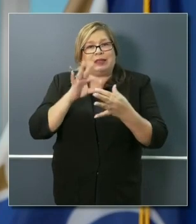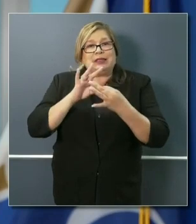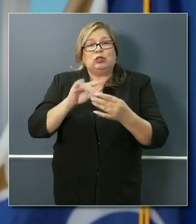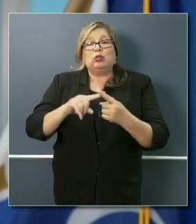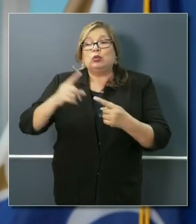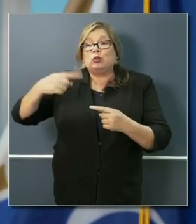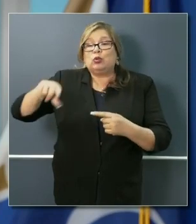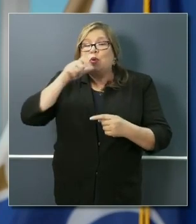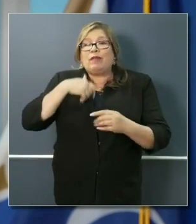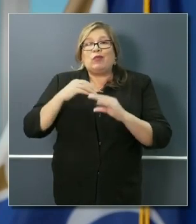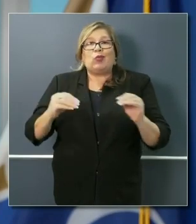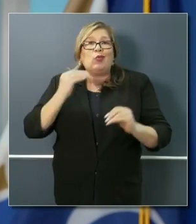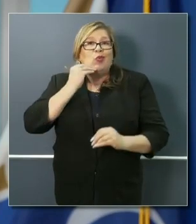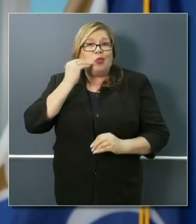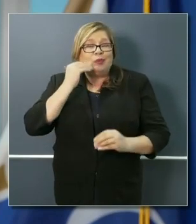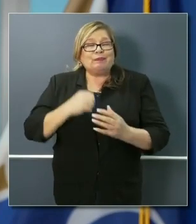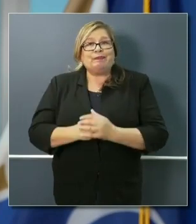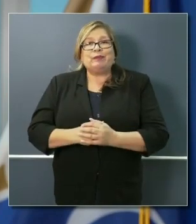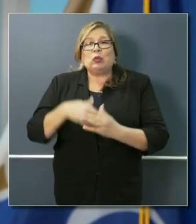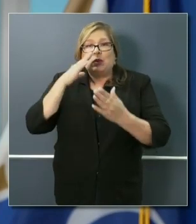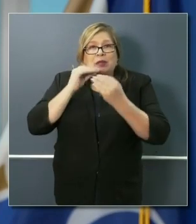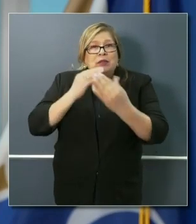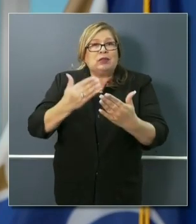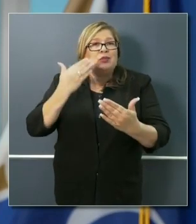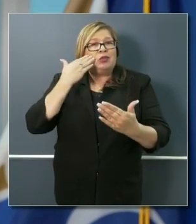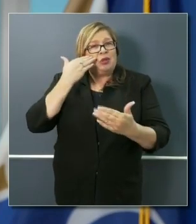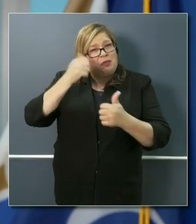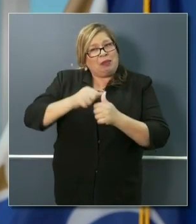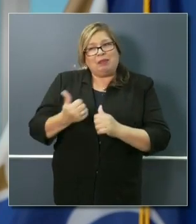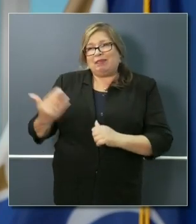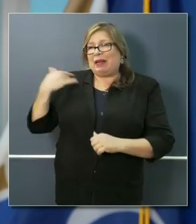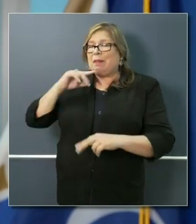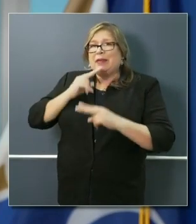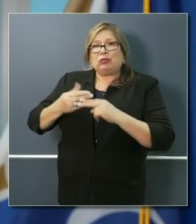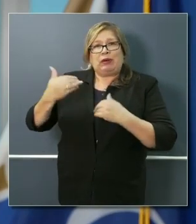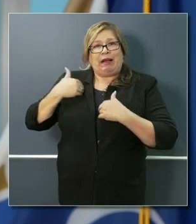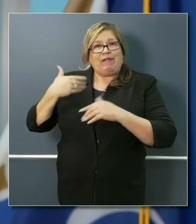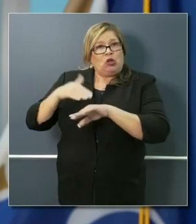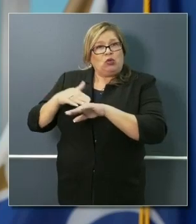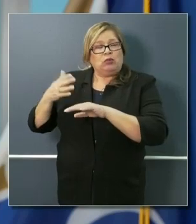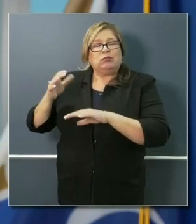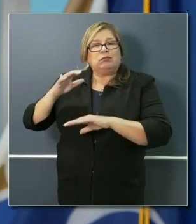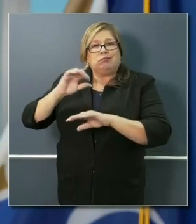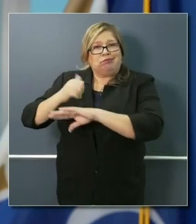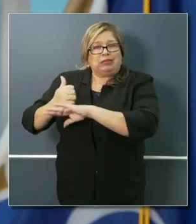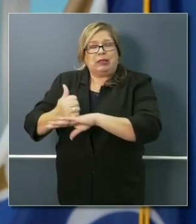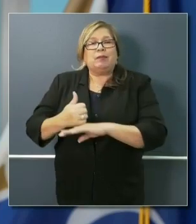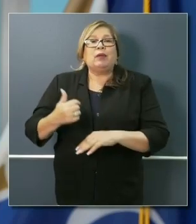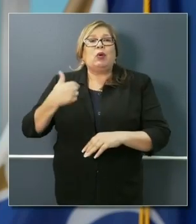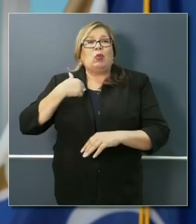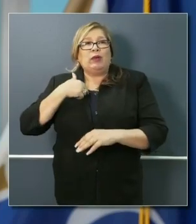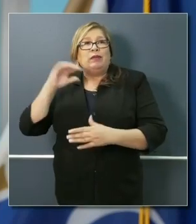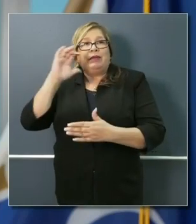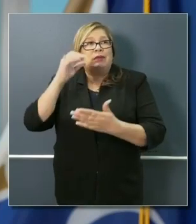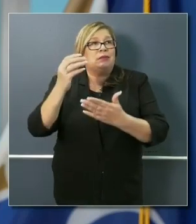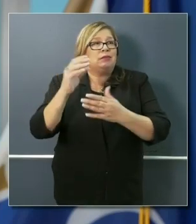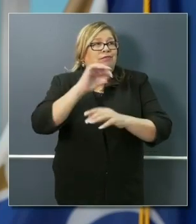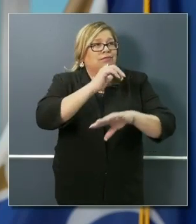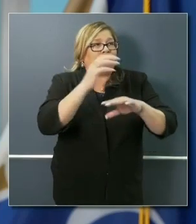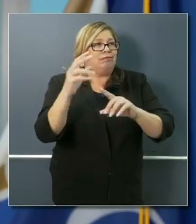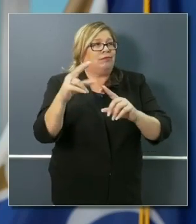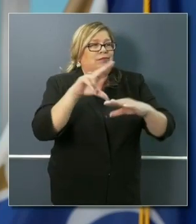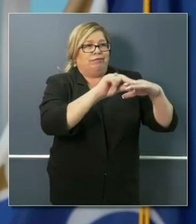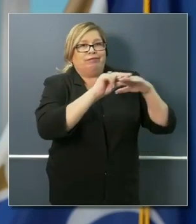current status of our trailers that we announced a number of weeks ago. And the number of hotel rooms we're procuring, how we're